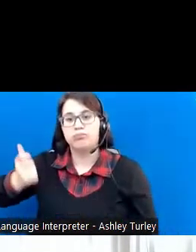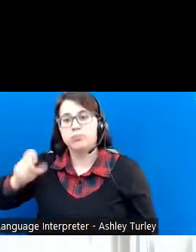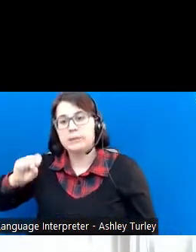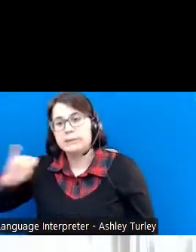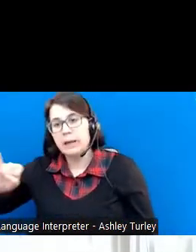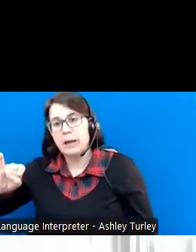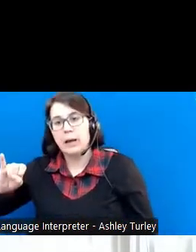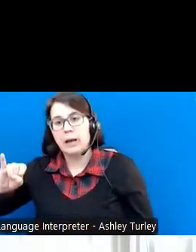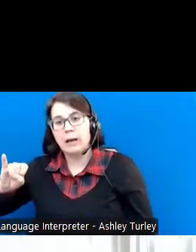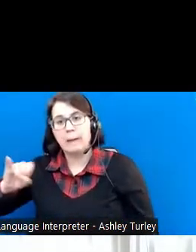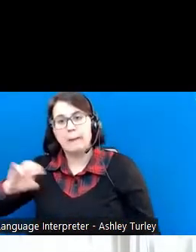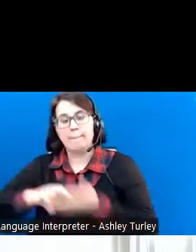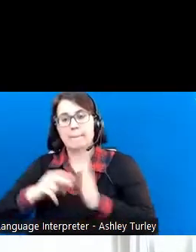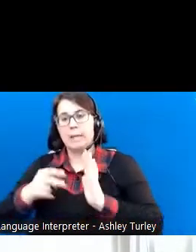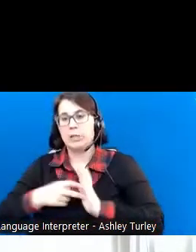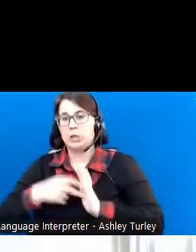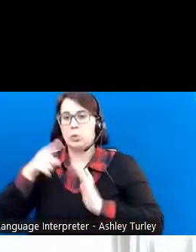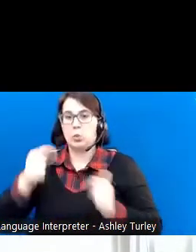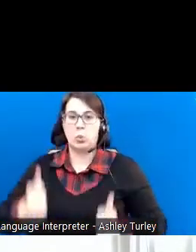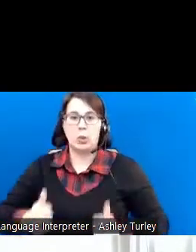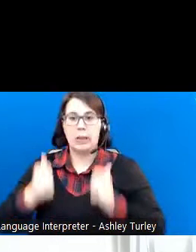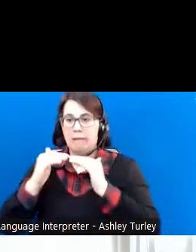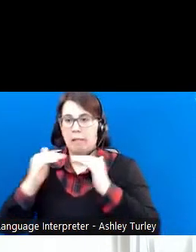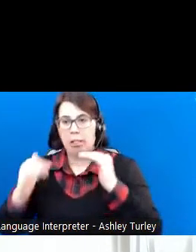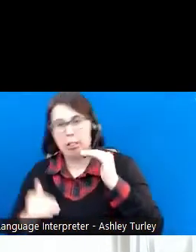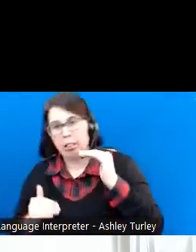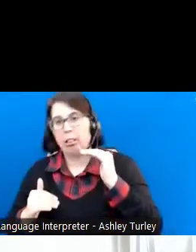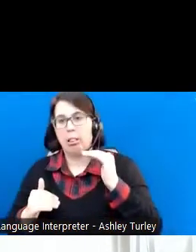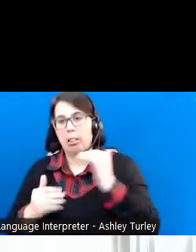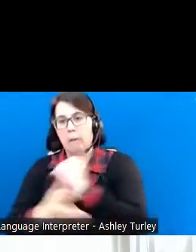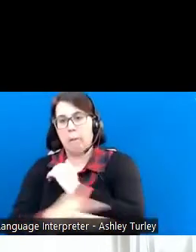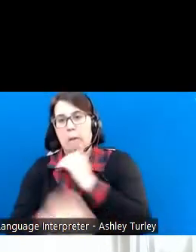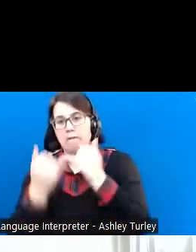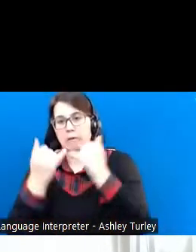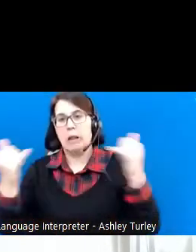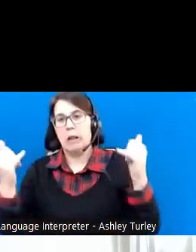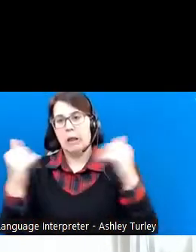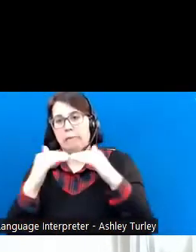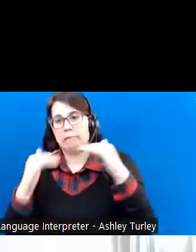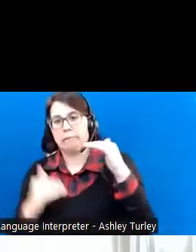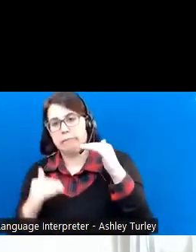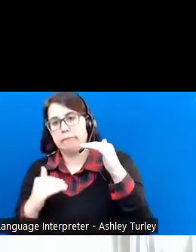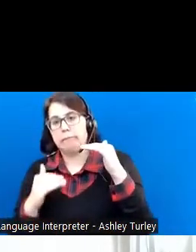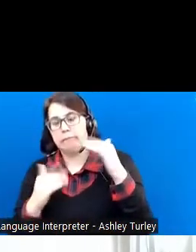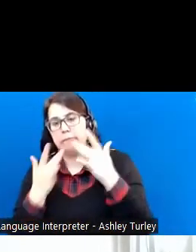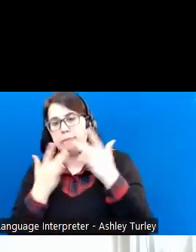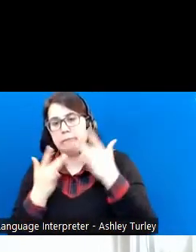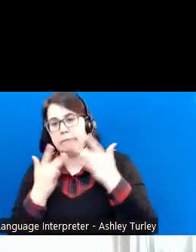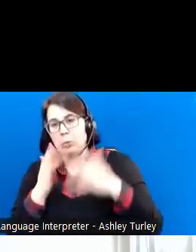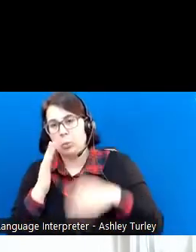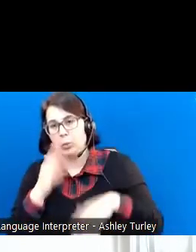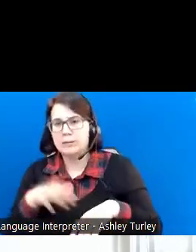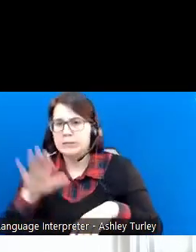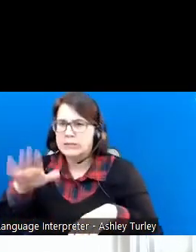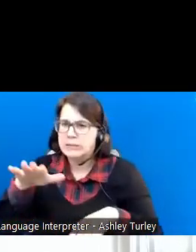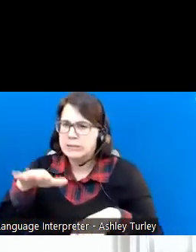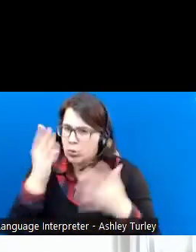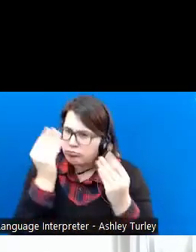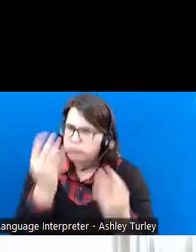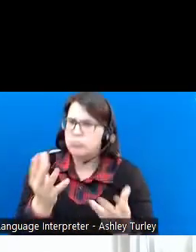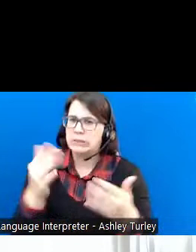a life lived below the poverty line. And I especially want our younger